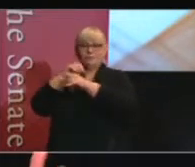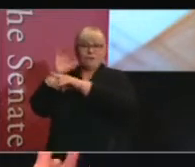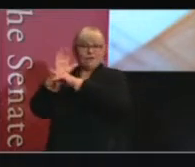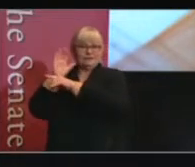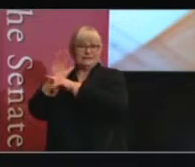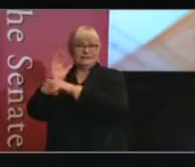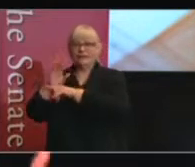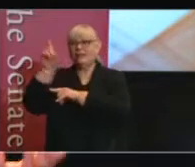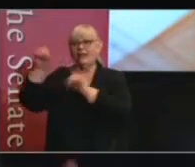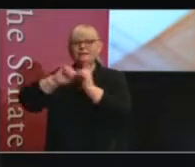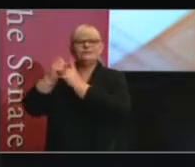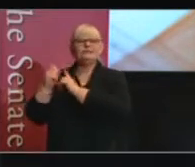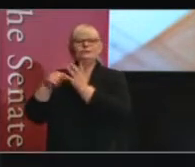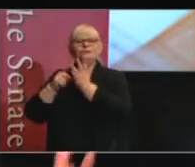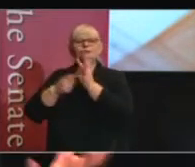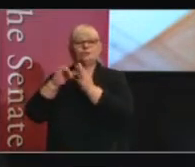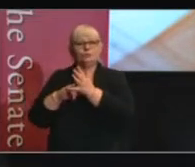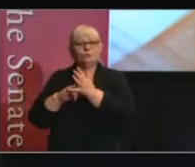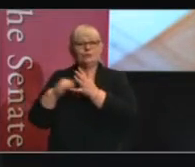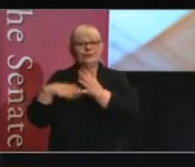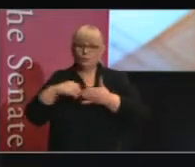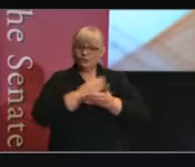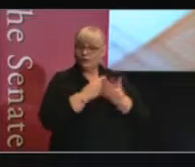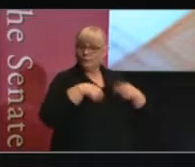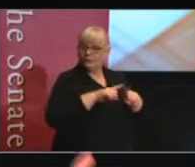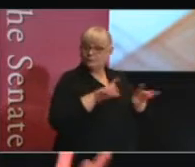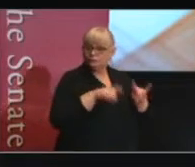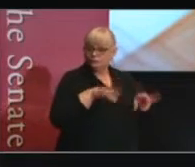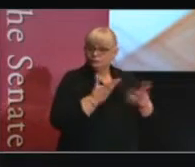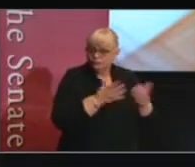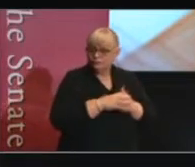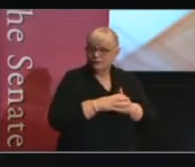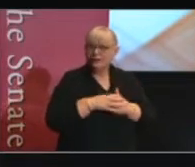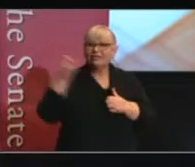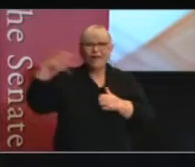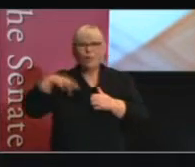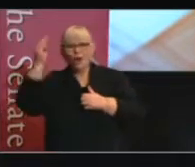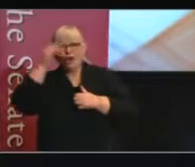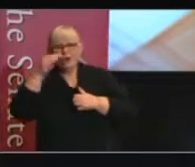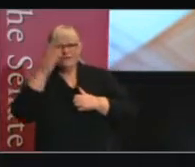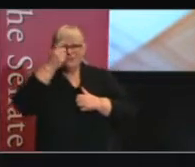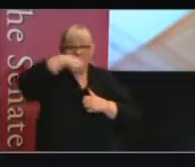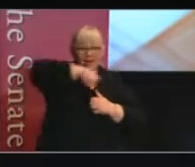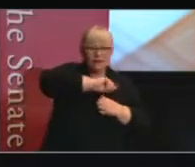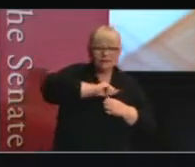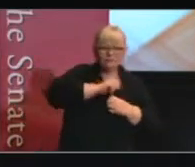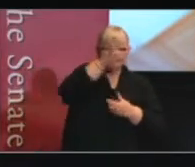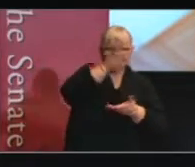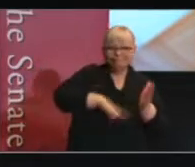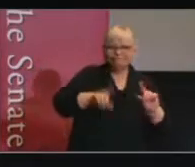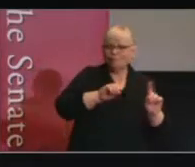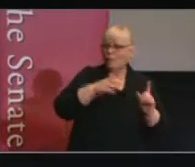they have tools that they want to share with Australia and they want to learn from the great things that you're doing here.